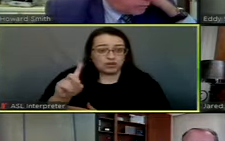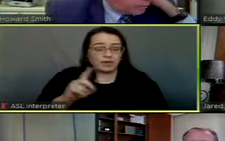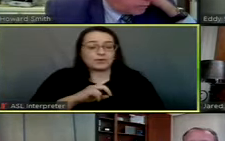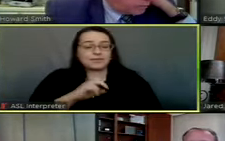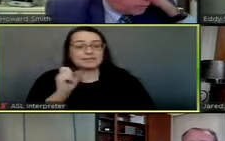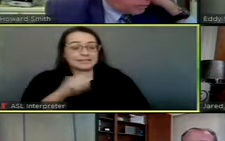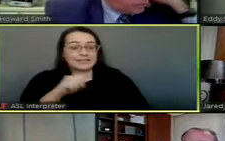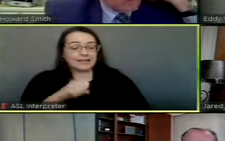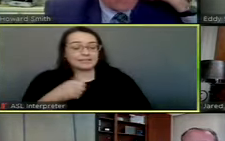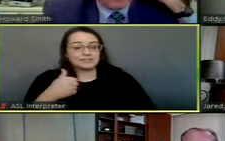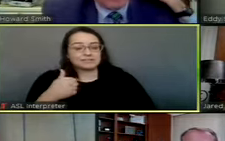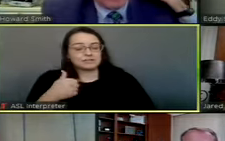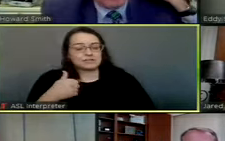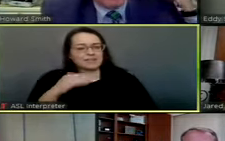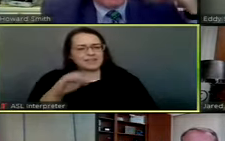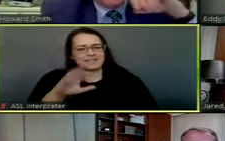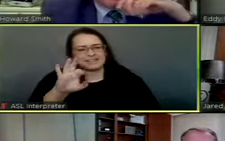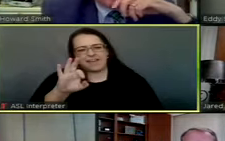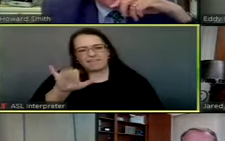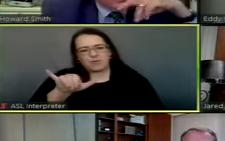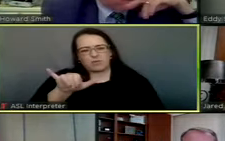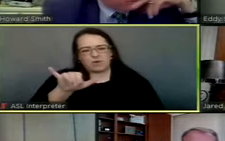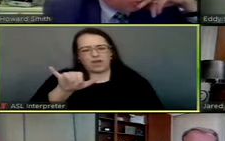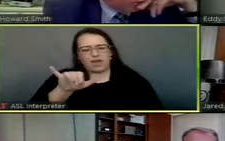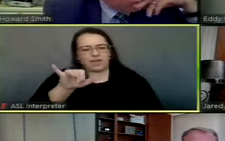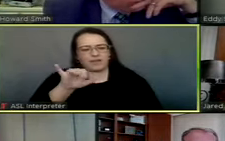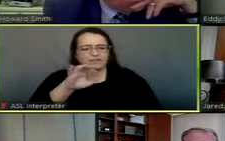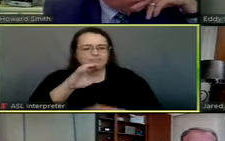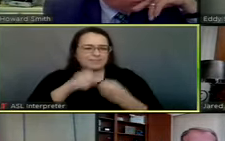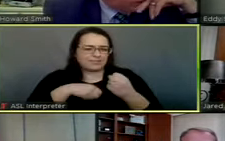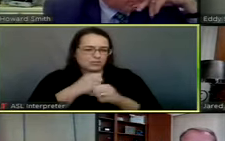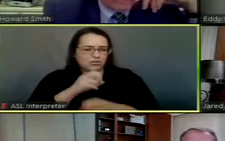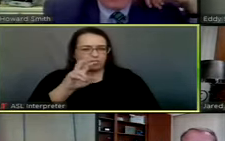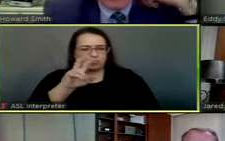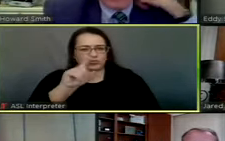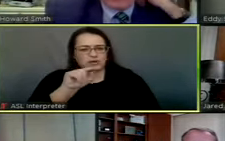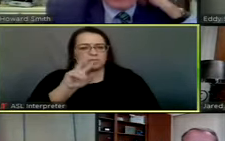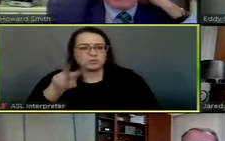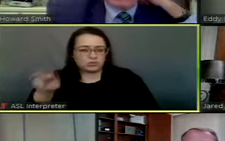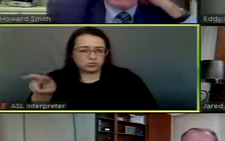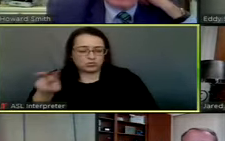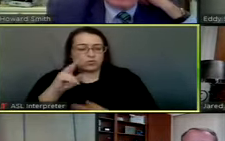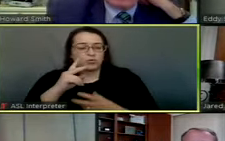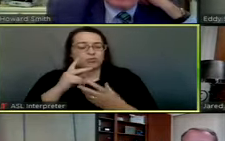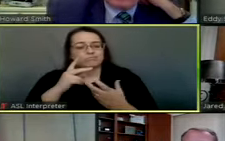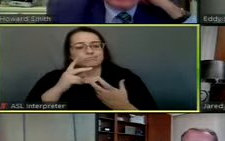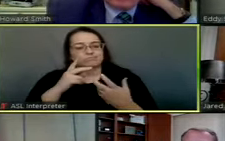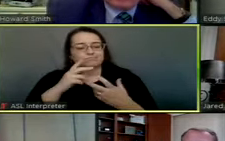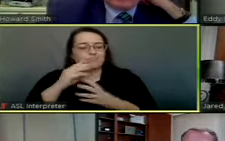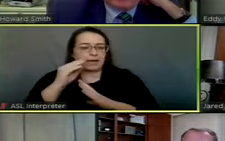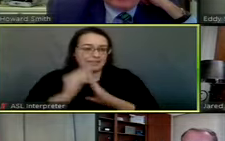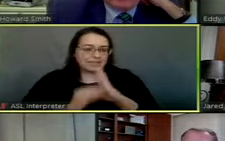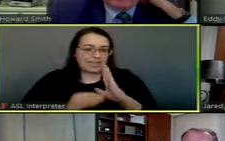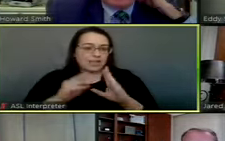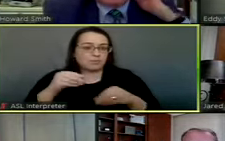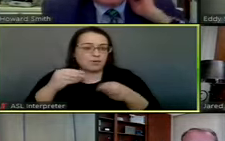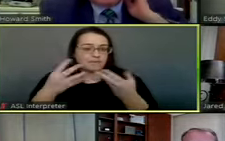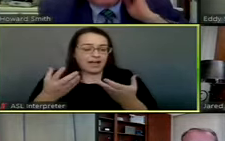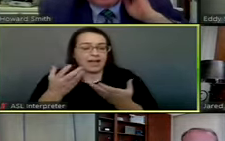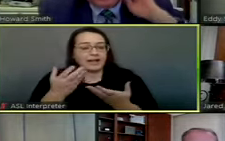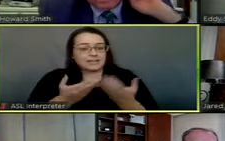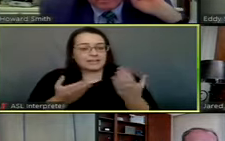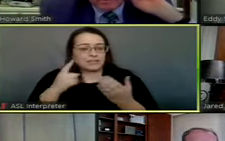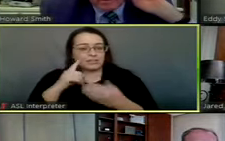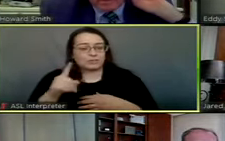have, this is a FY22 project safe neighborhood application that would provide resources for